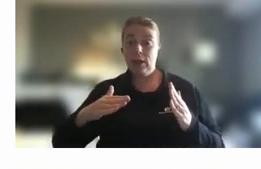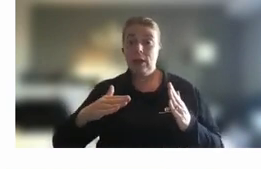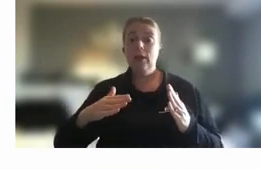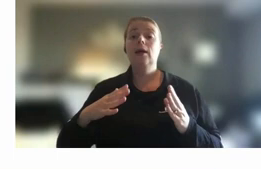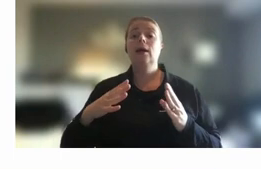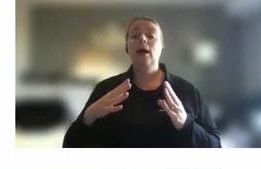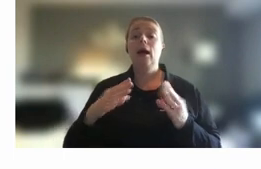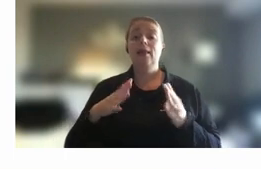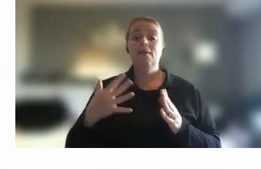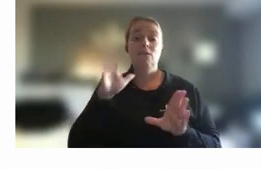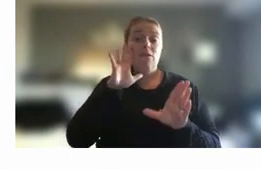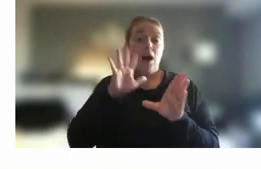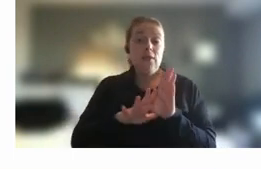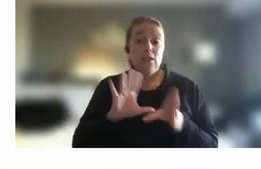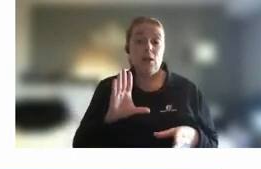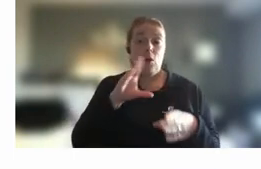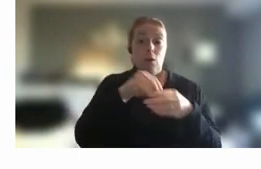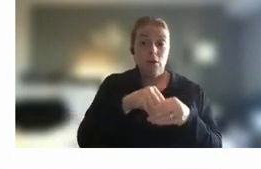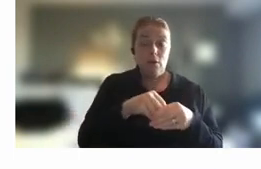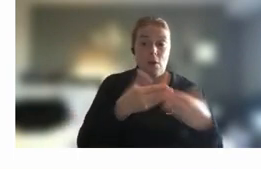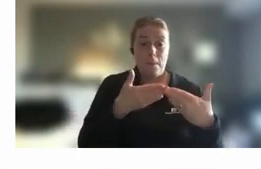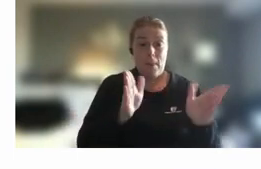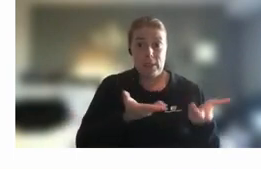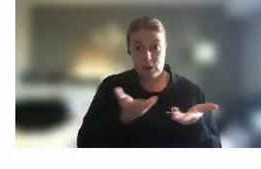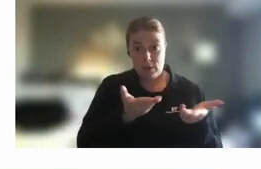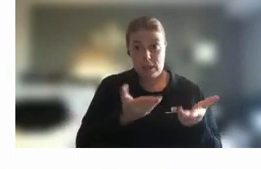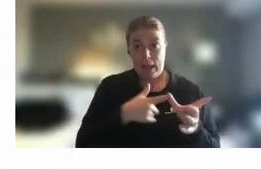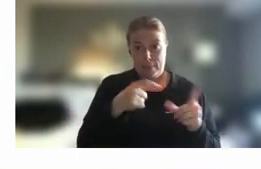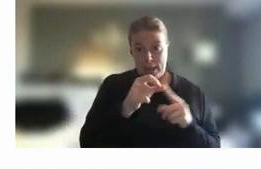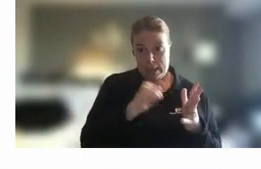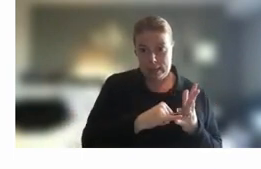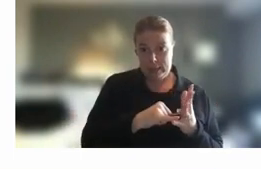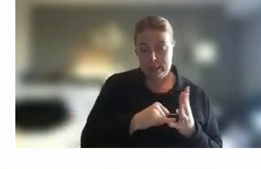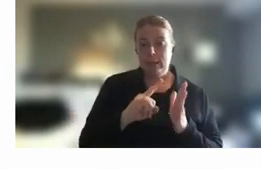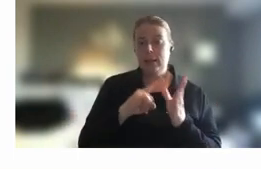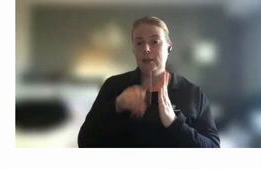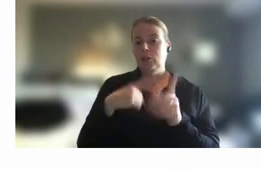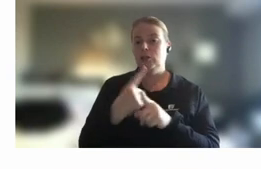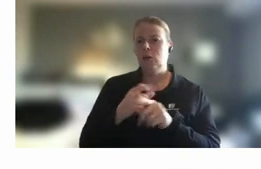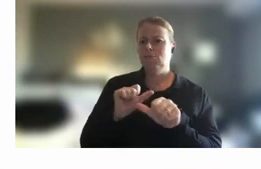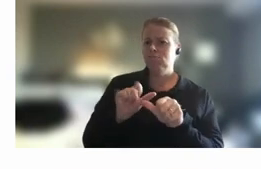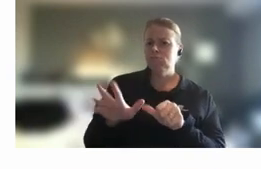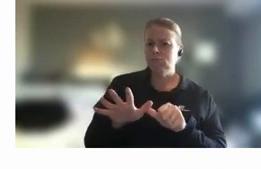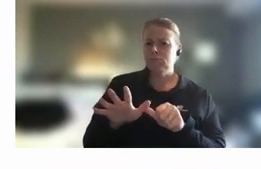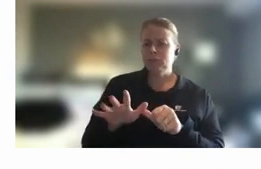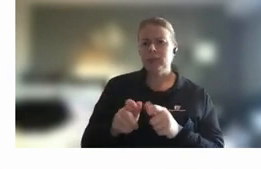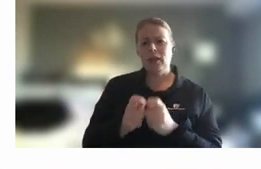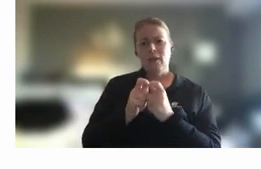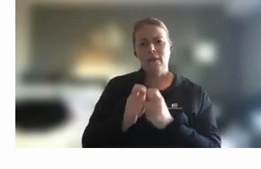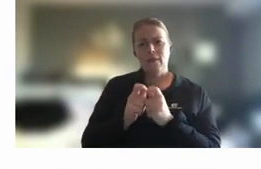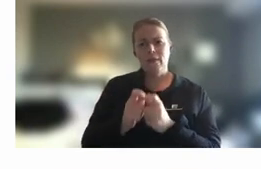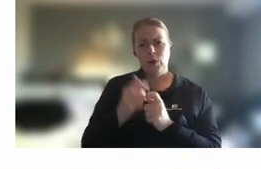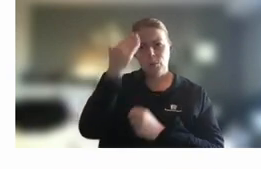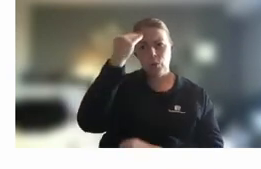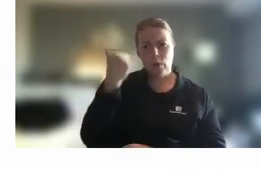as it has been in my time in public service yeah fantastic that's um really invaluable kind of reminder